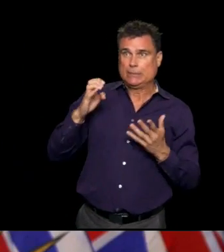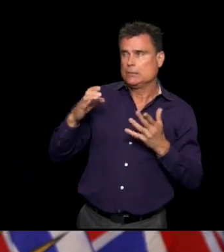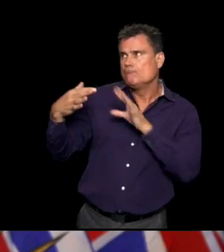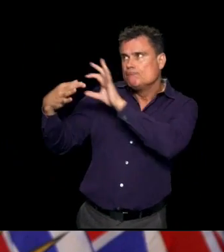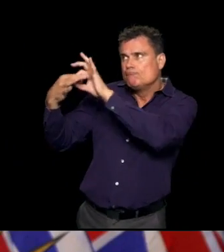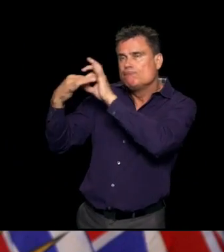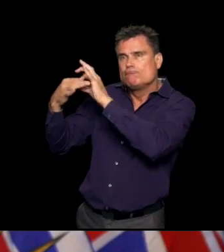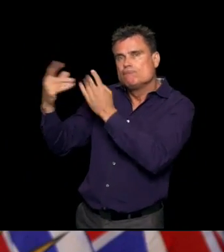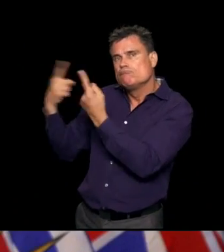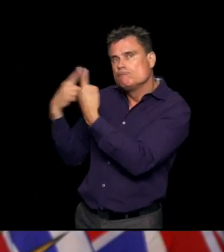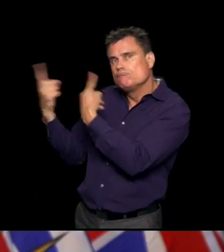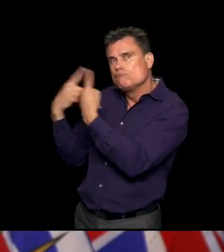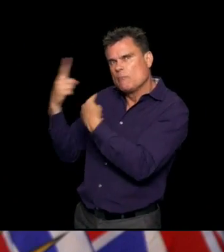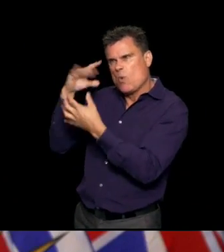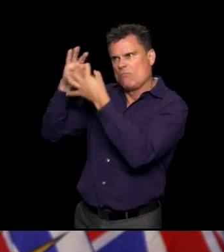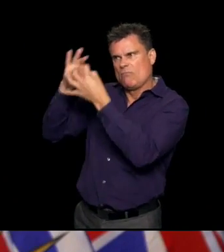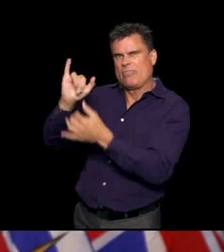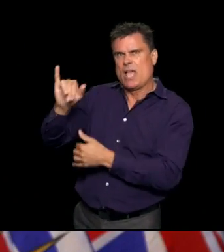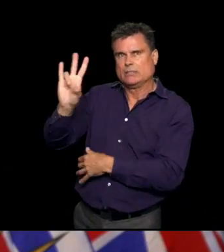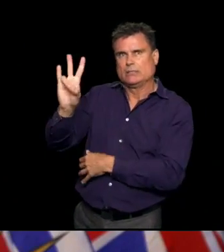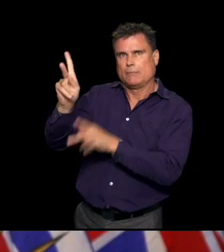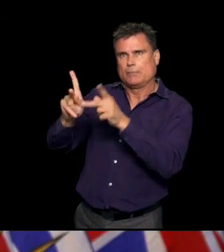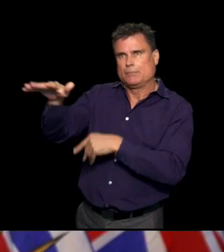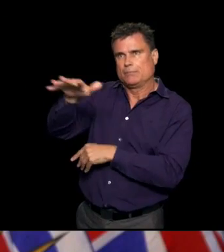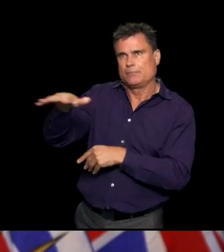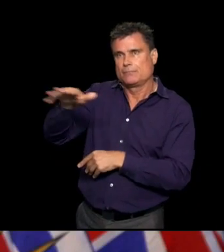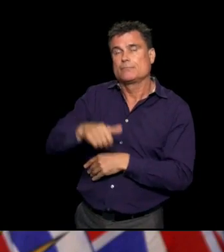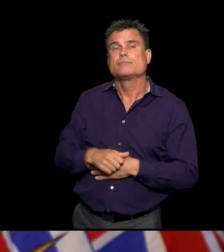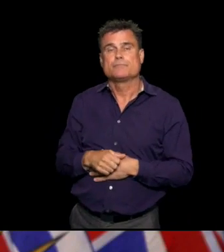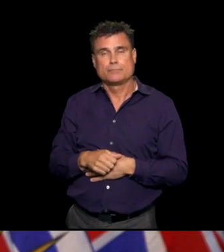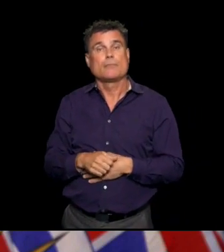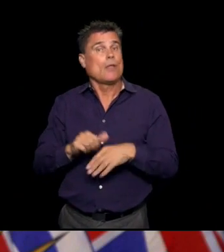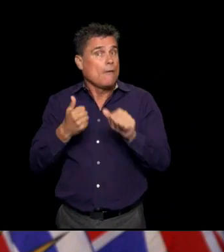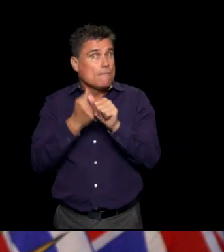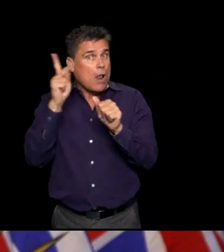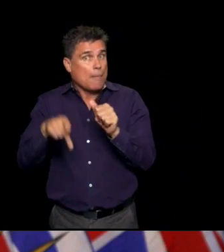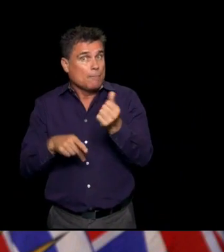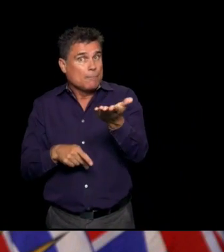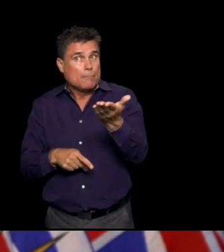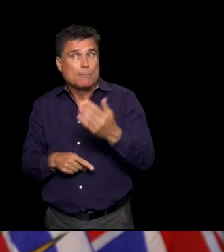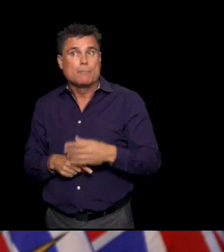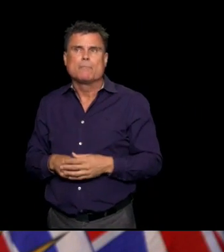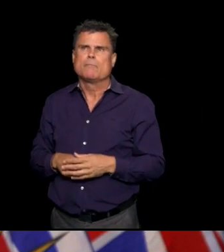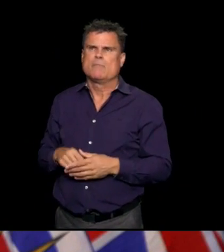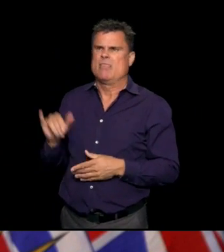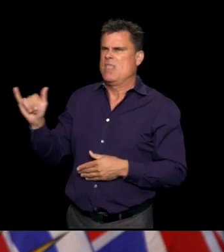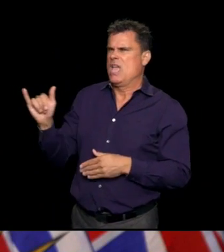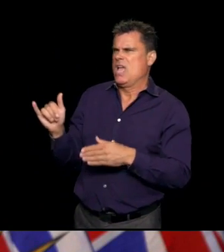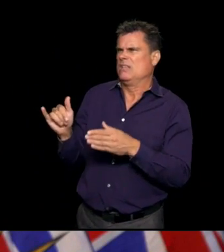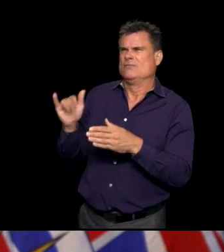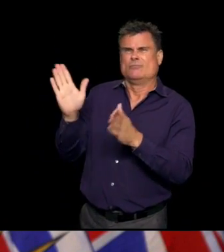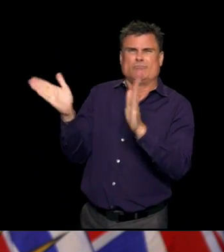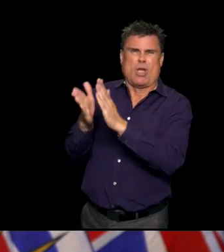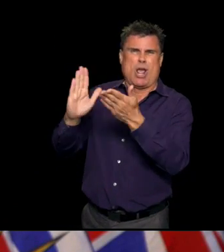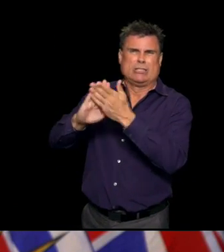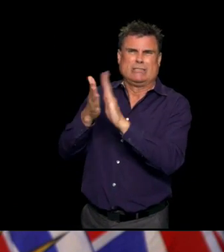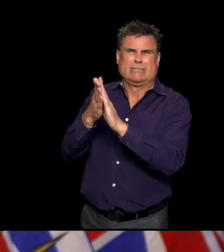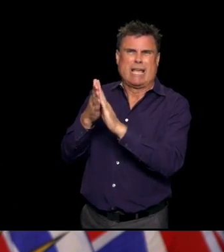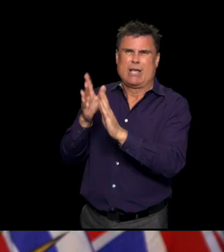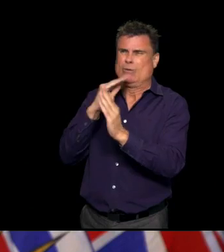as I'm aware, have been notified within the last day or so. Nick, do you have a follow-up? I do, thank you.